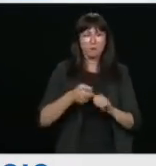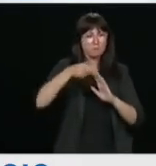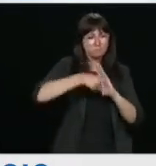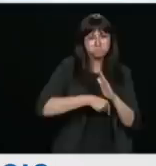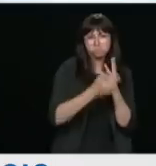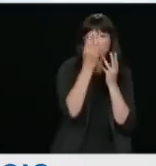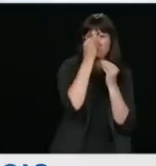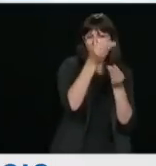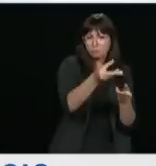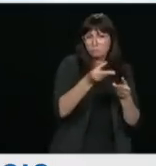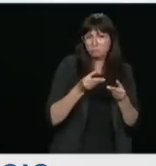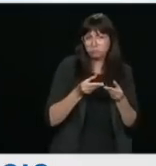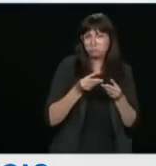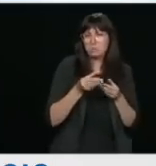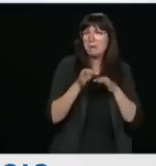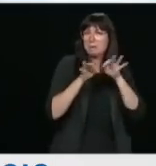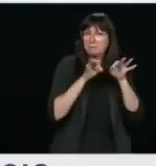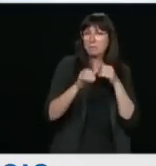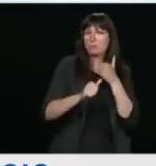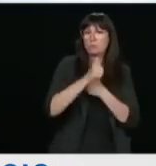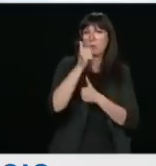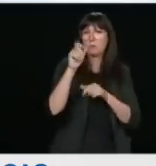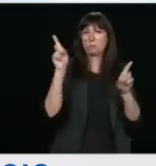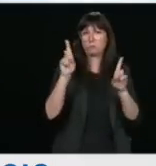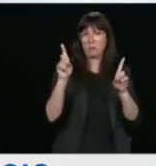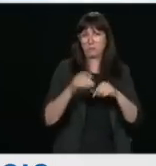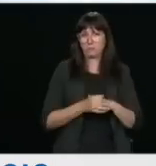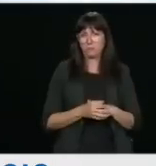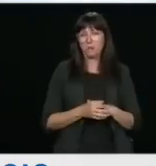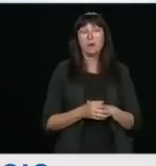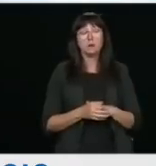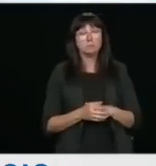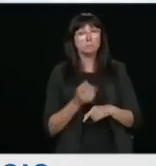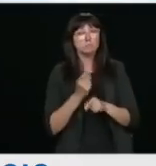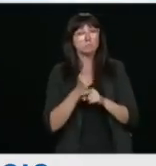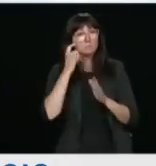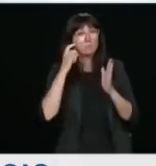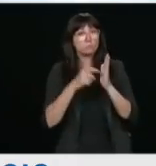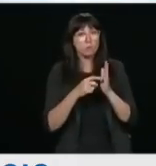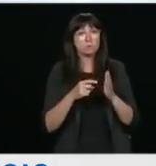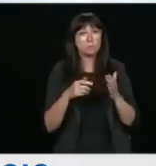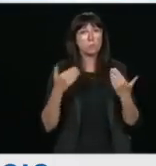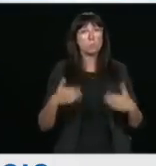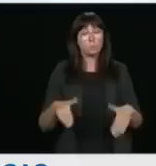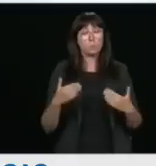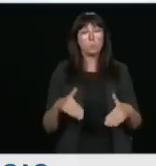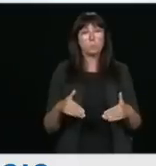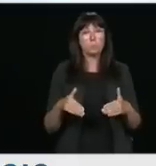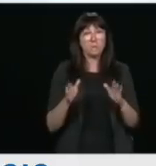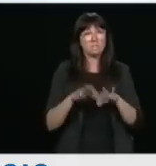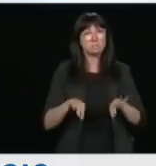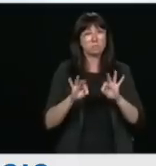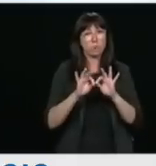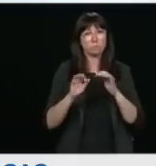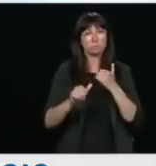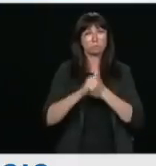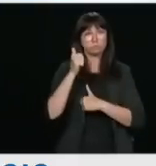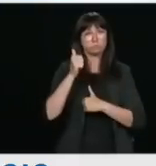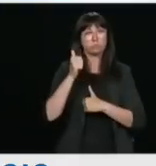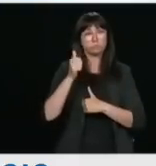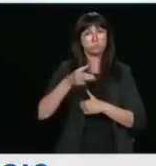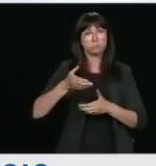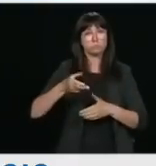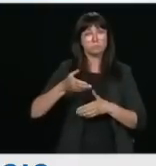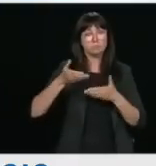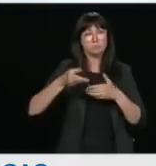that exists there. And I would acknowledge that it is a significant threat environment that informs the